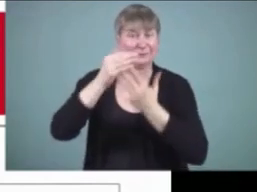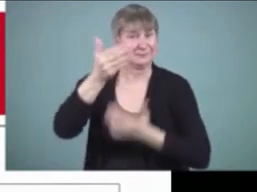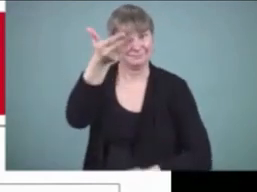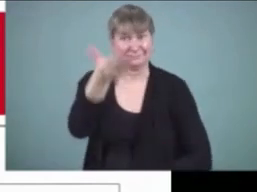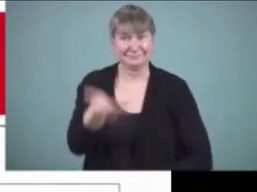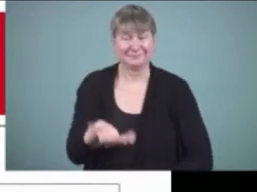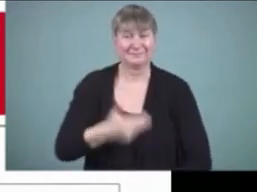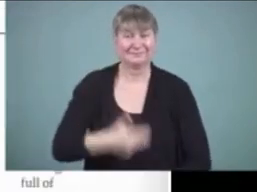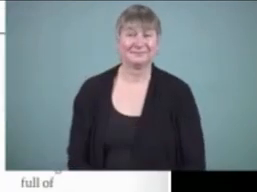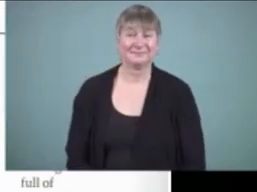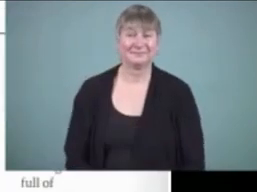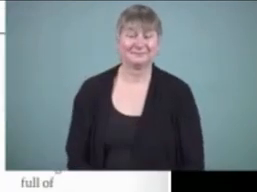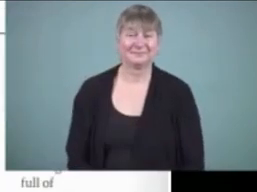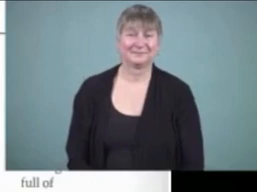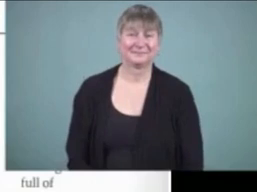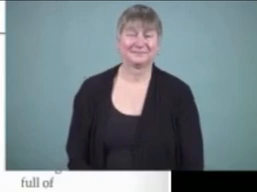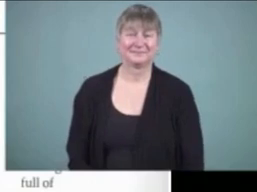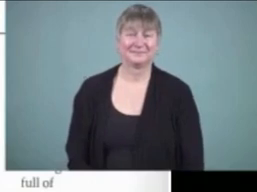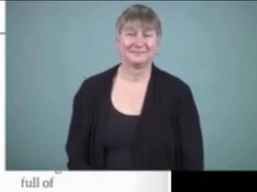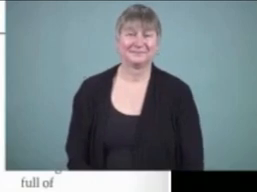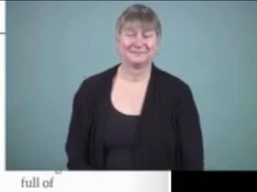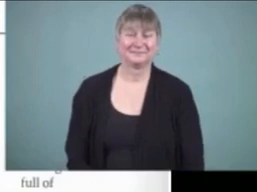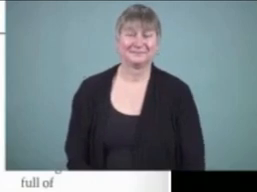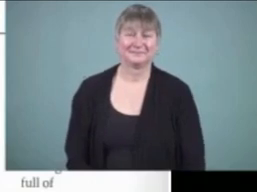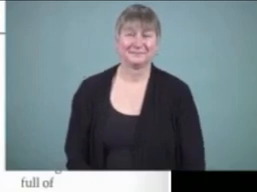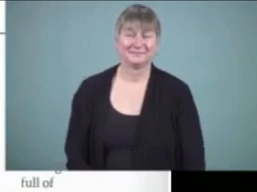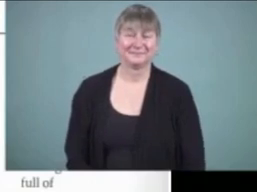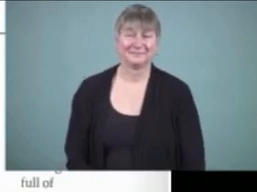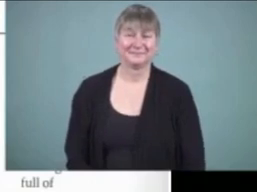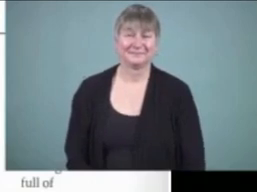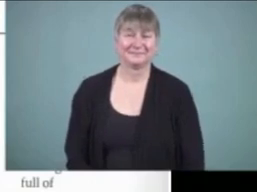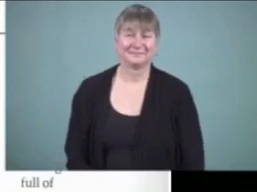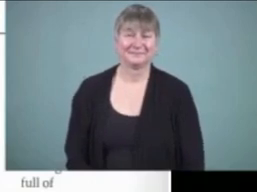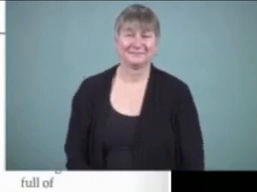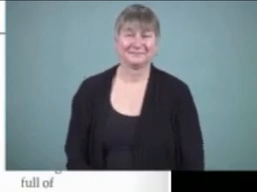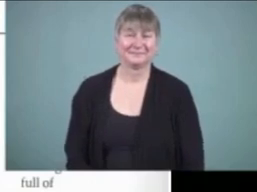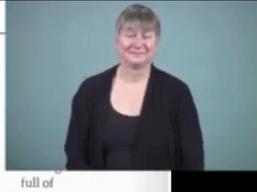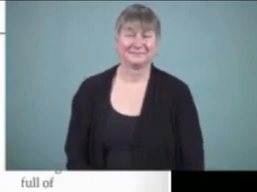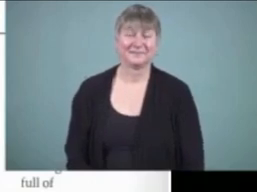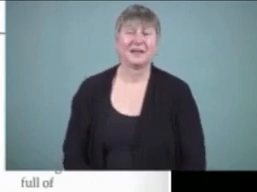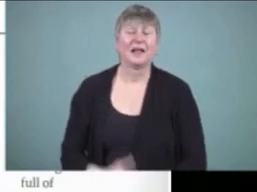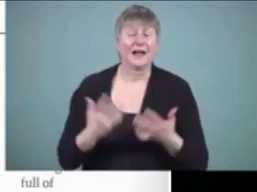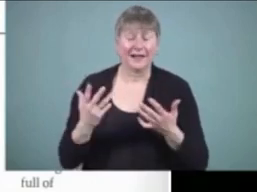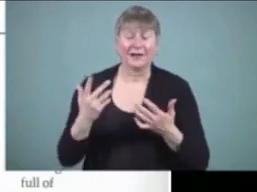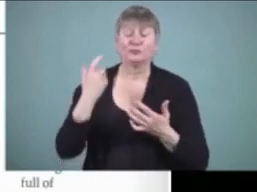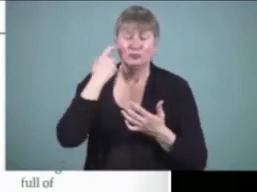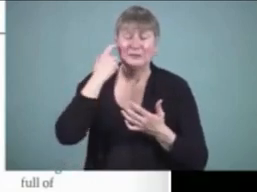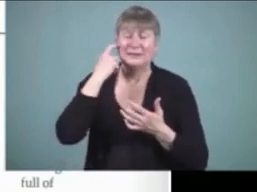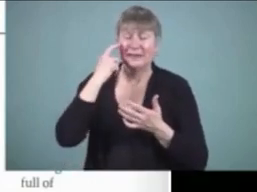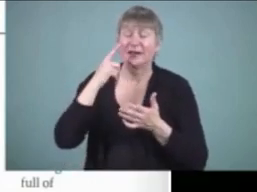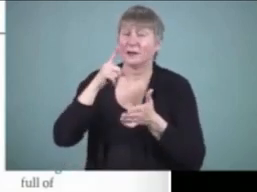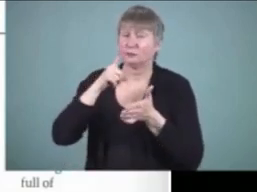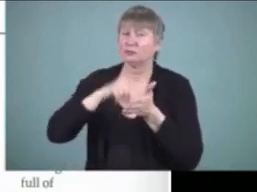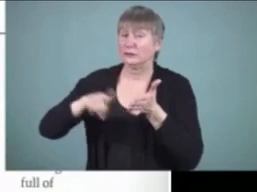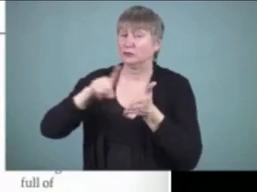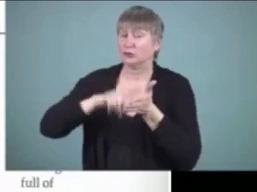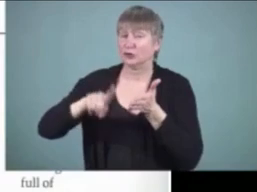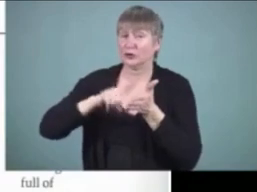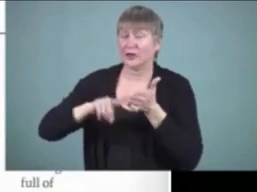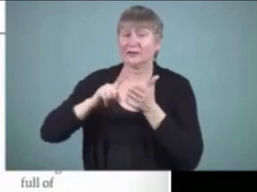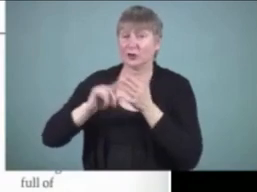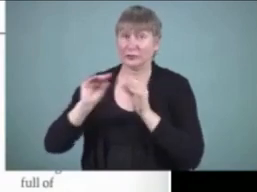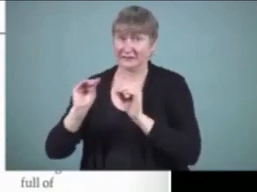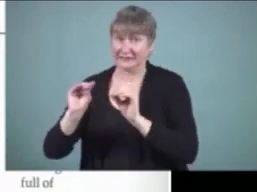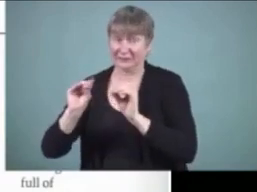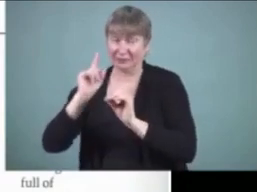exceptions next slide or or there's been a lot of research recently when people talk about teaching